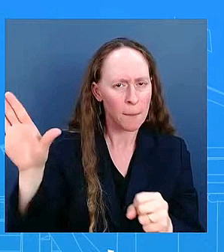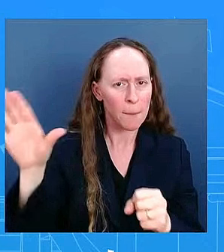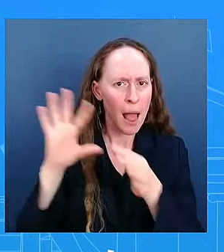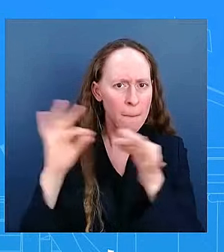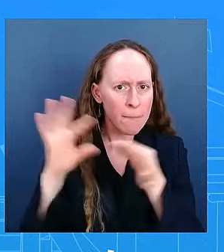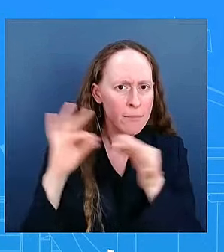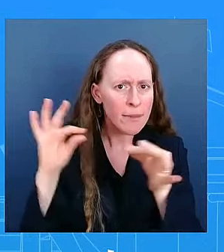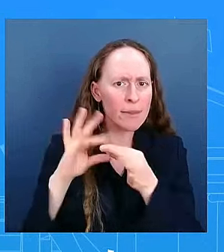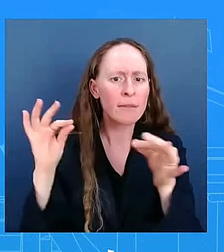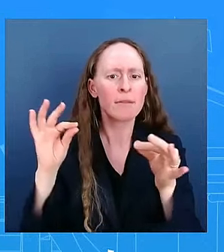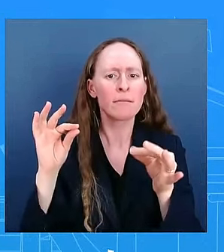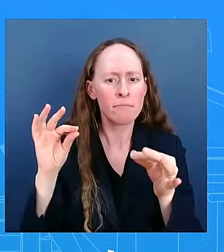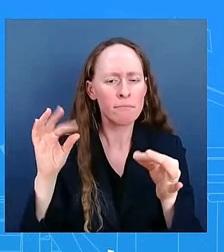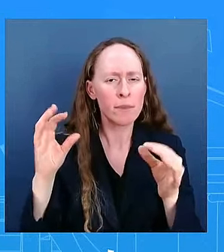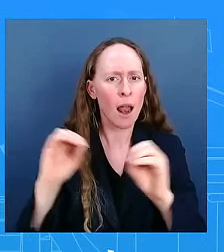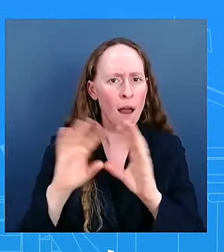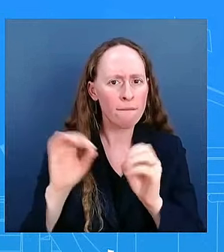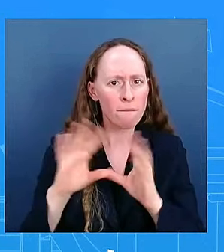for all.